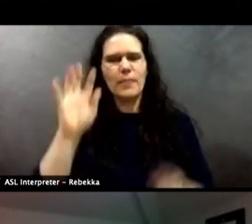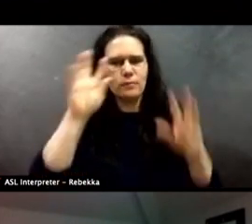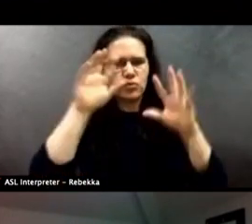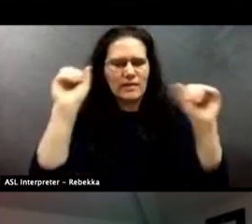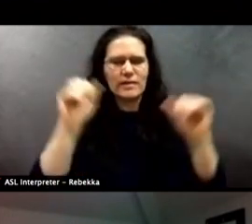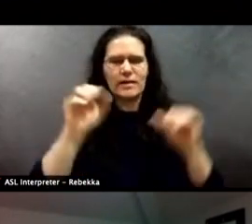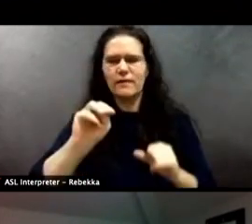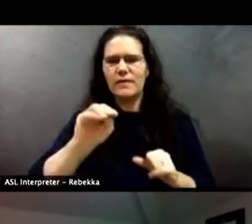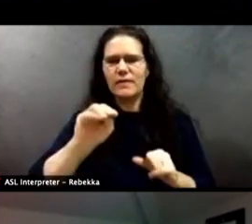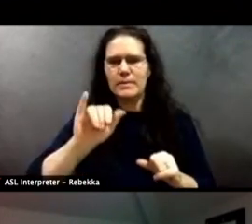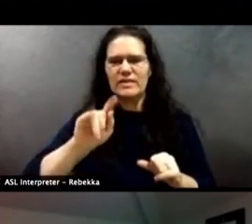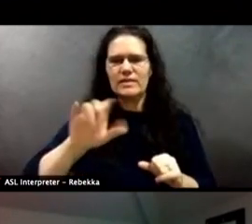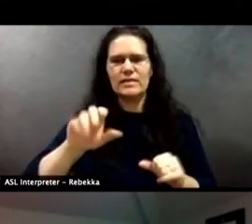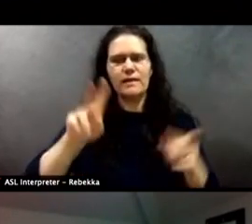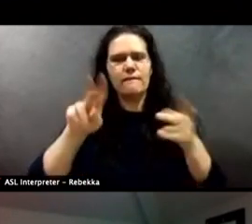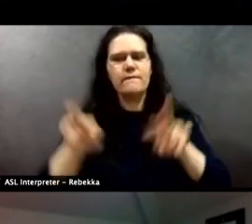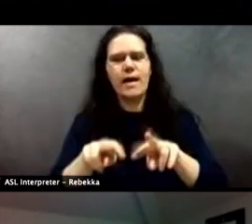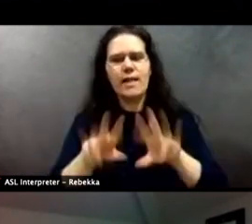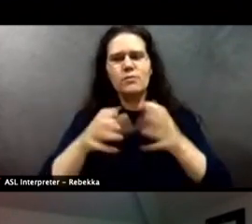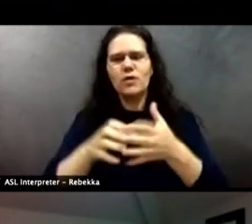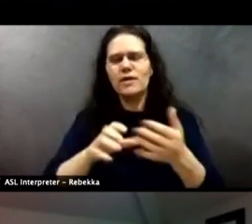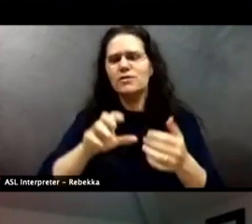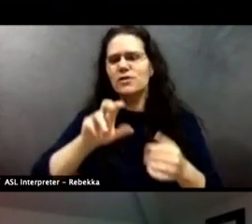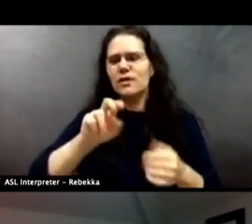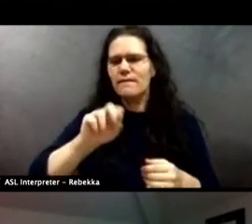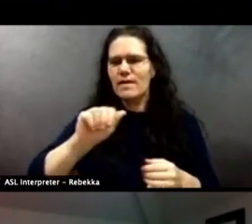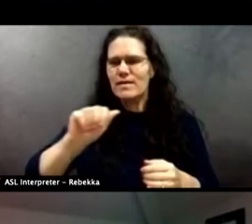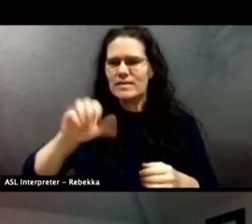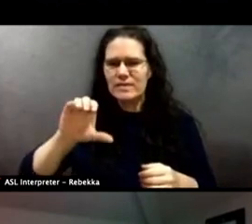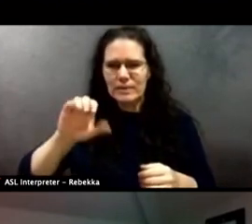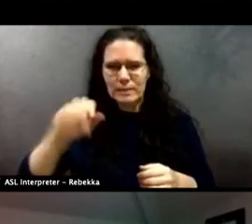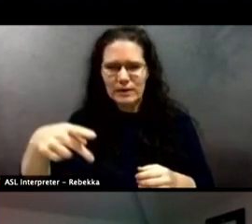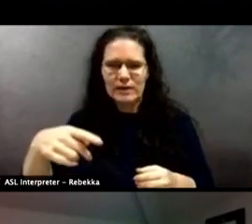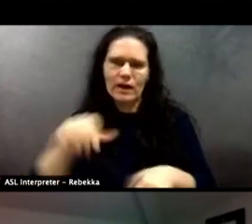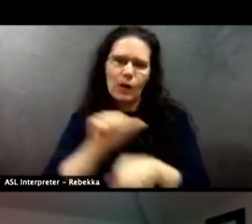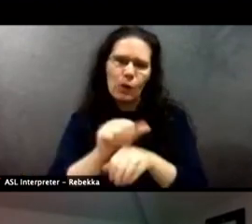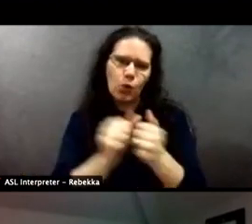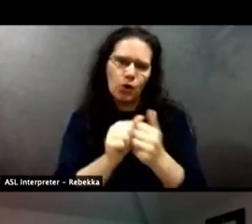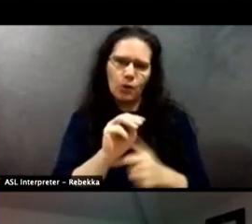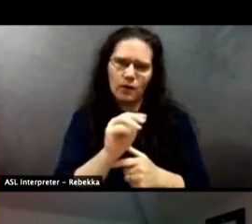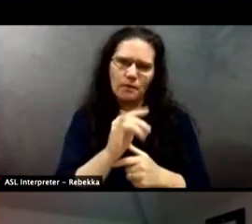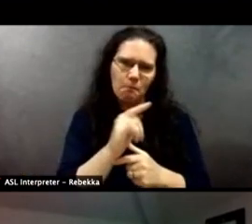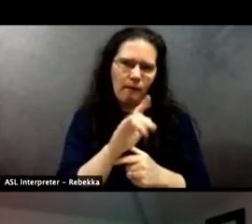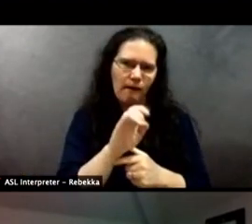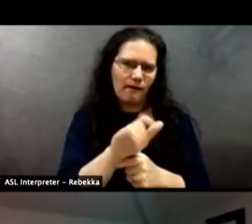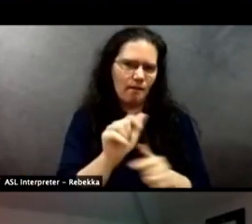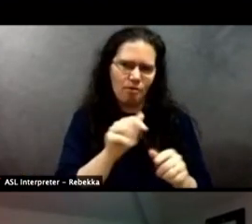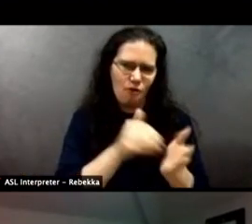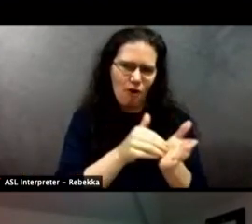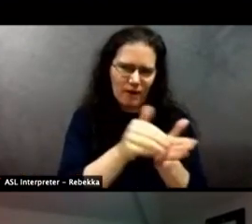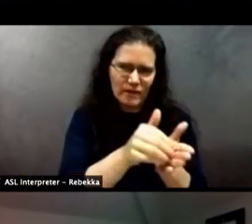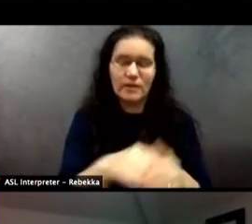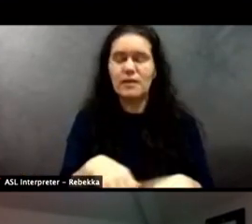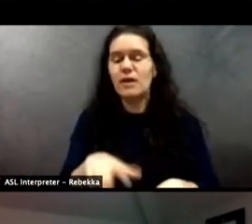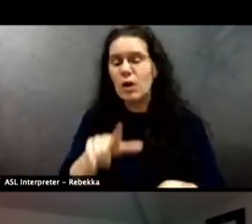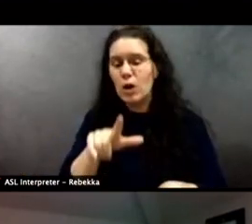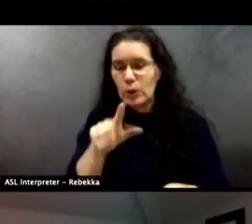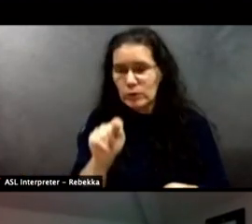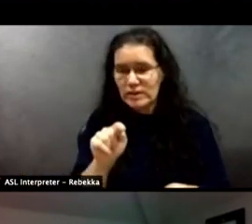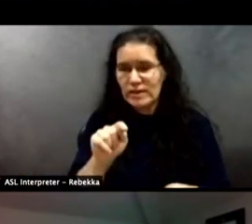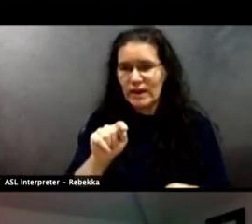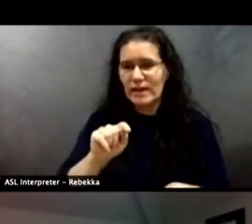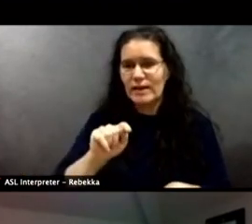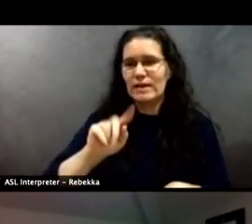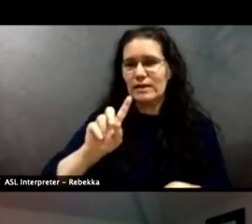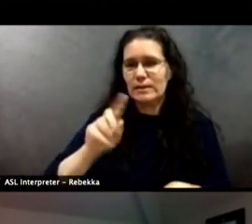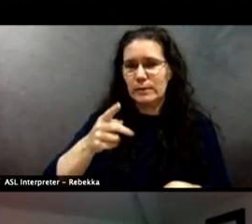I'm close with Michael all the time. So Lieutenant Pedrini, thank you so much for joining us tonight. I know this has been a huge, huge